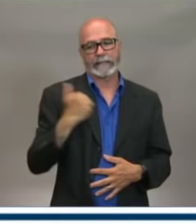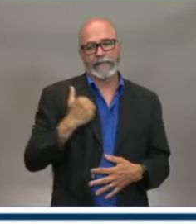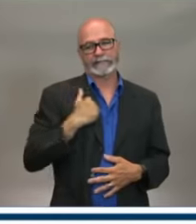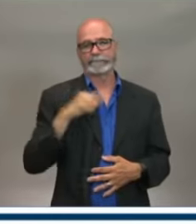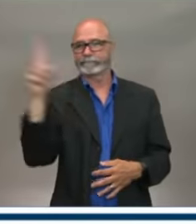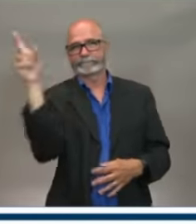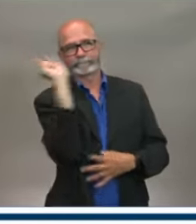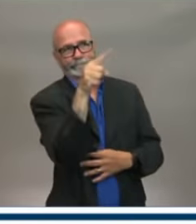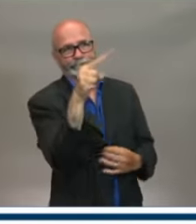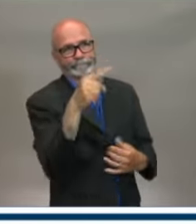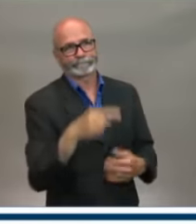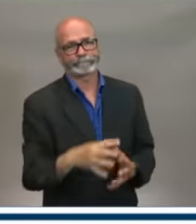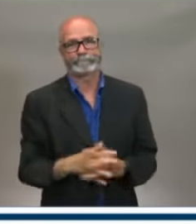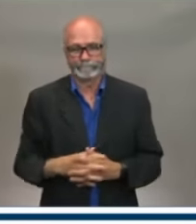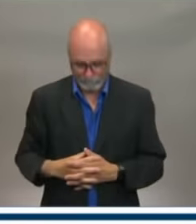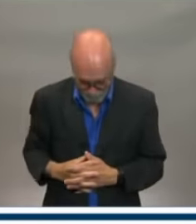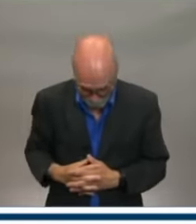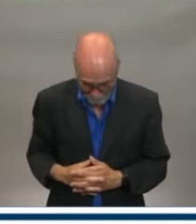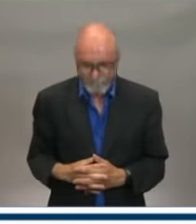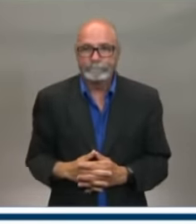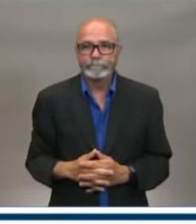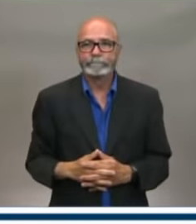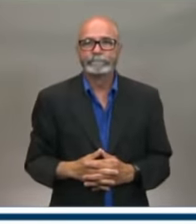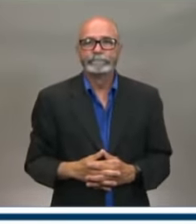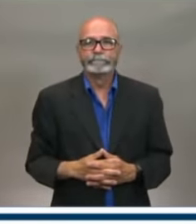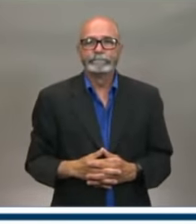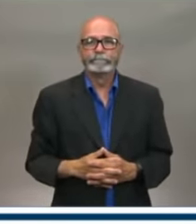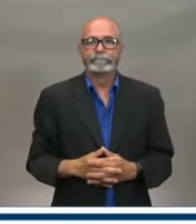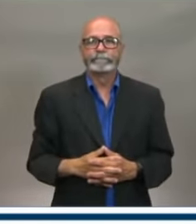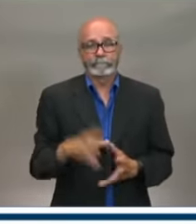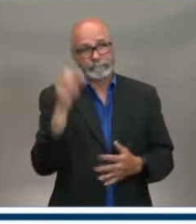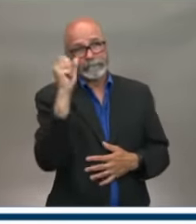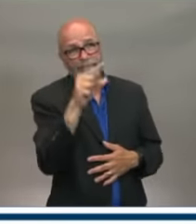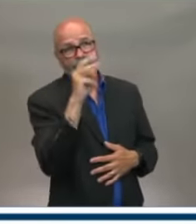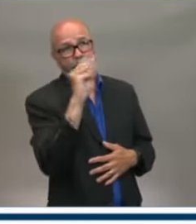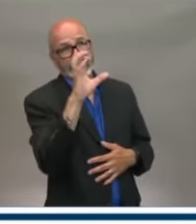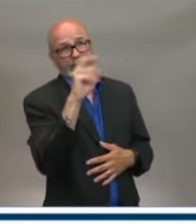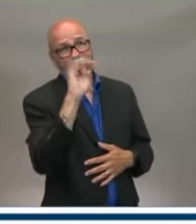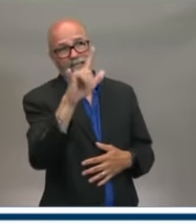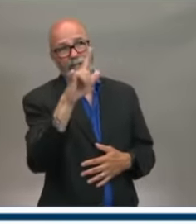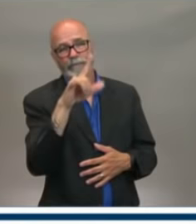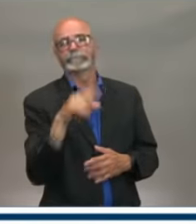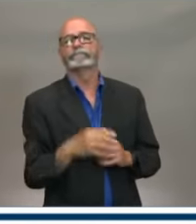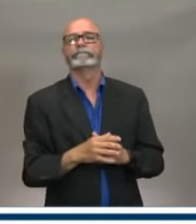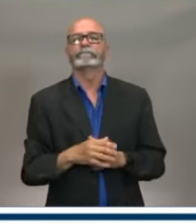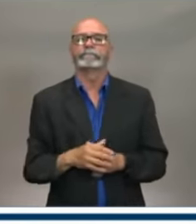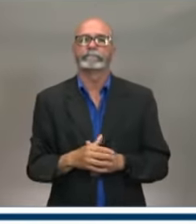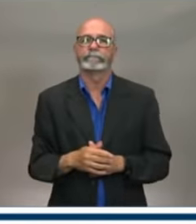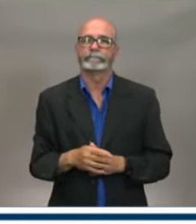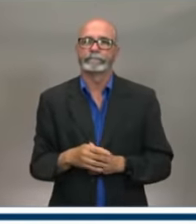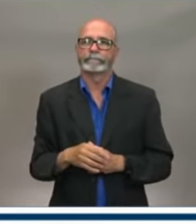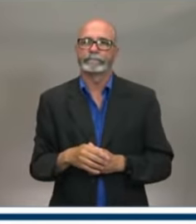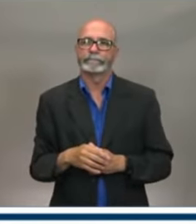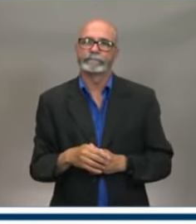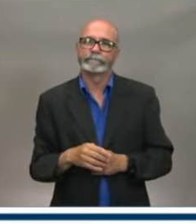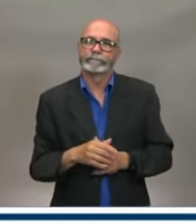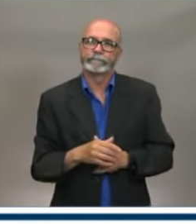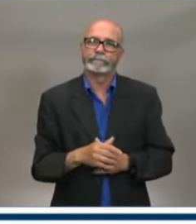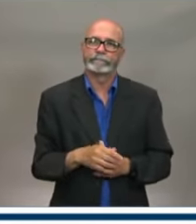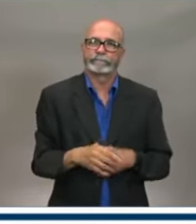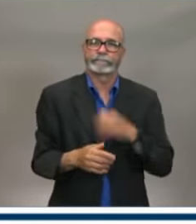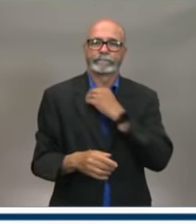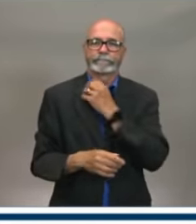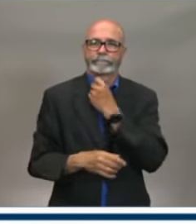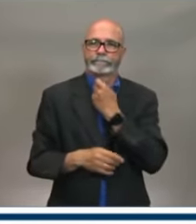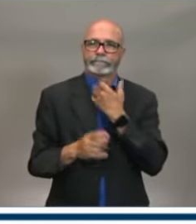Thank you. Thank question is for the Premier, Stephen McNeil. Let me find